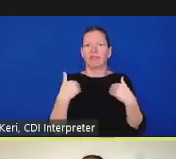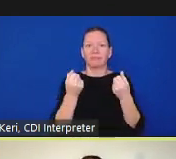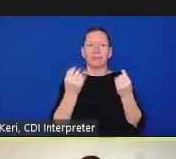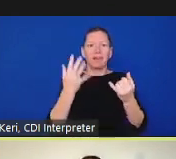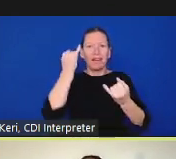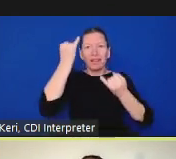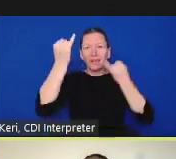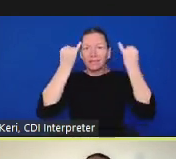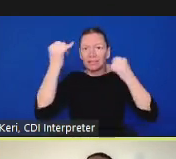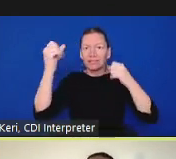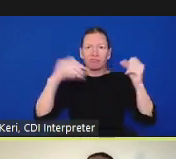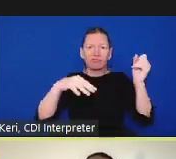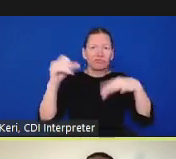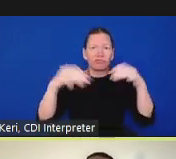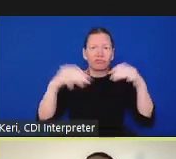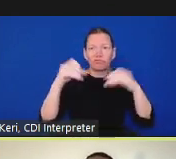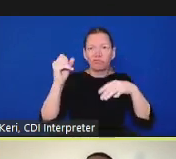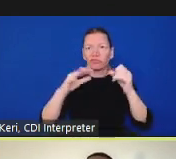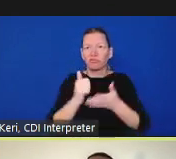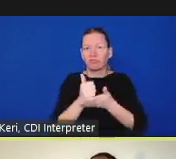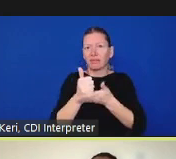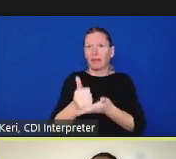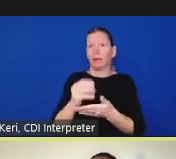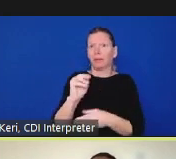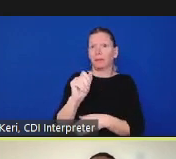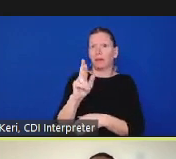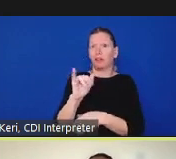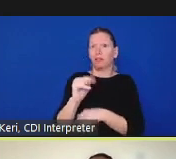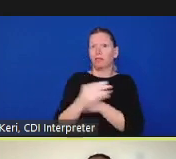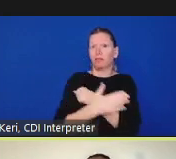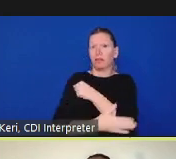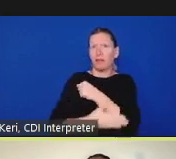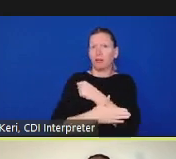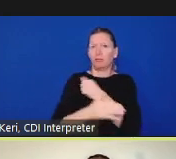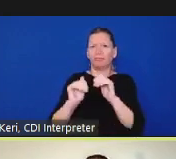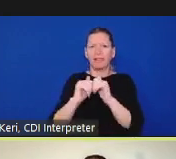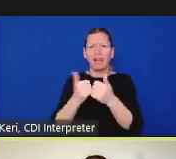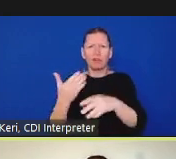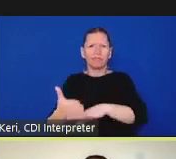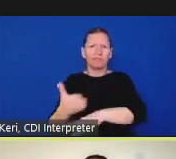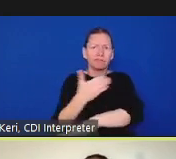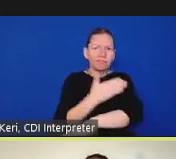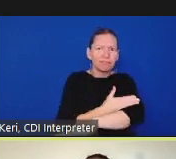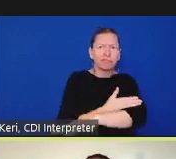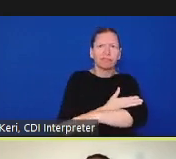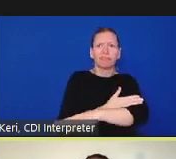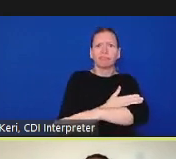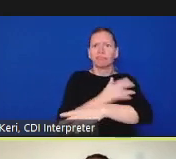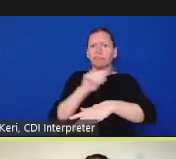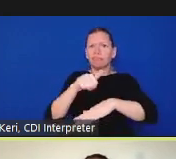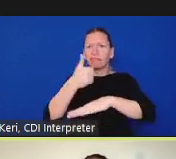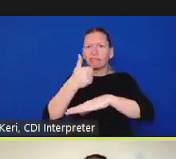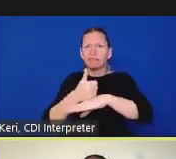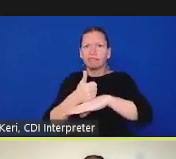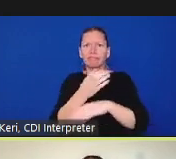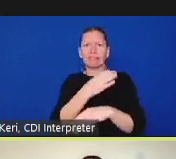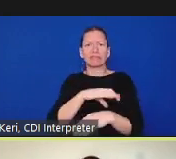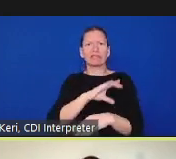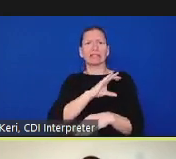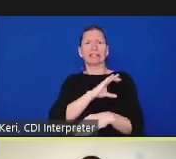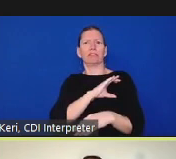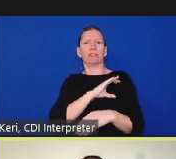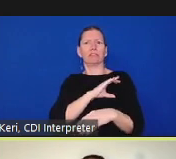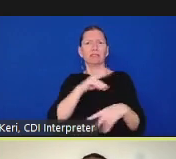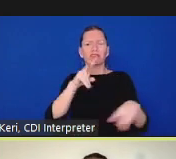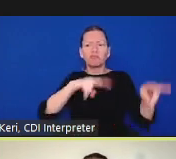there shape what civilian oversight will look like in your context we'll talk a bit about challenges and opportunities and